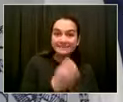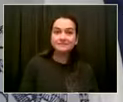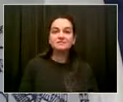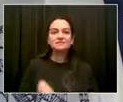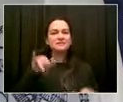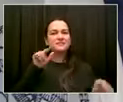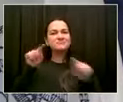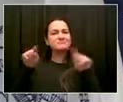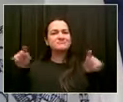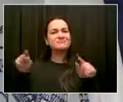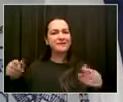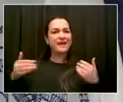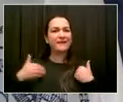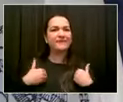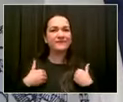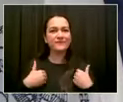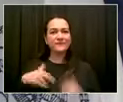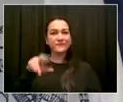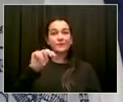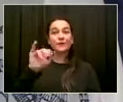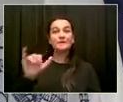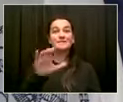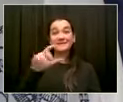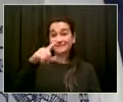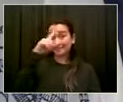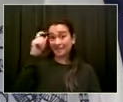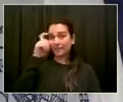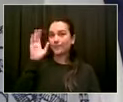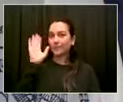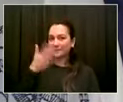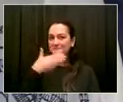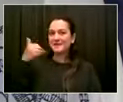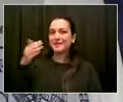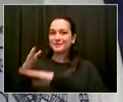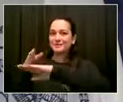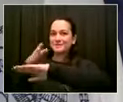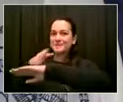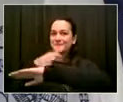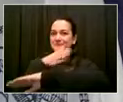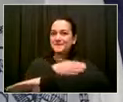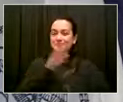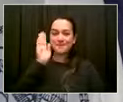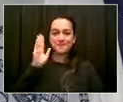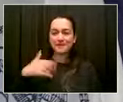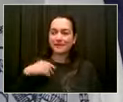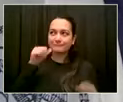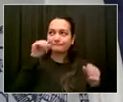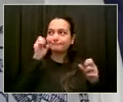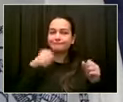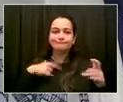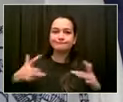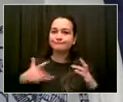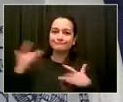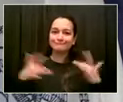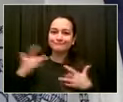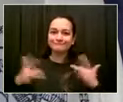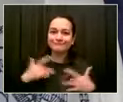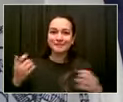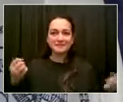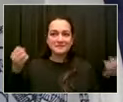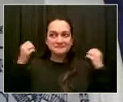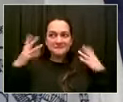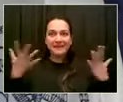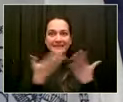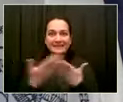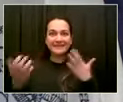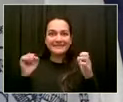ever seen before because it's going to combine so many wonderful new outdoor activities, opportunities, but also